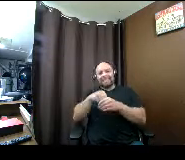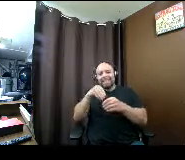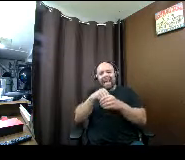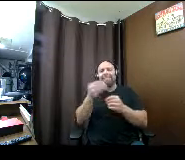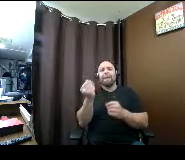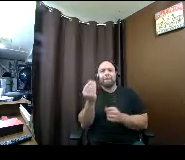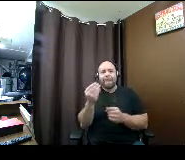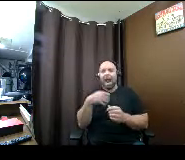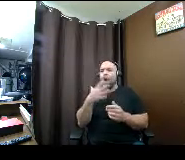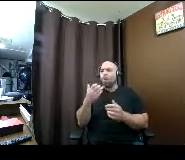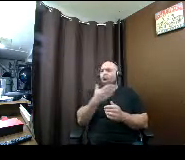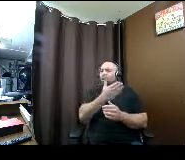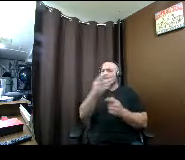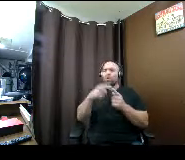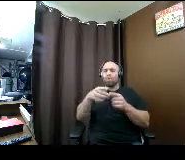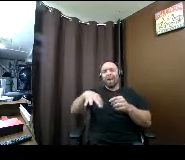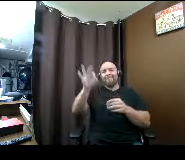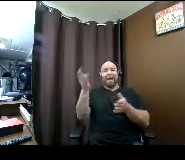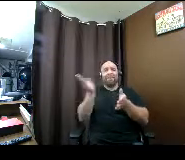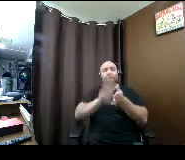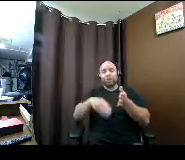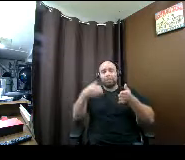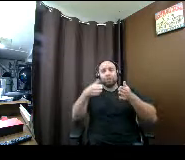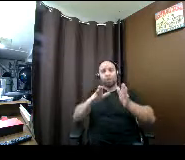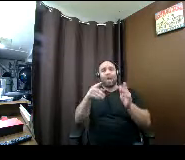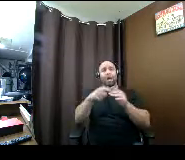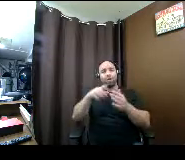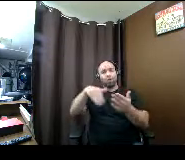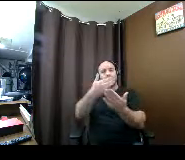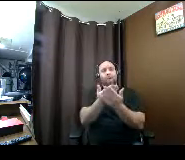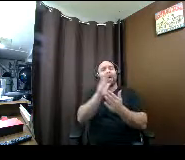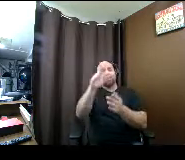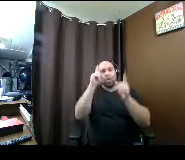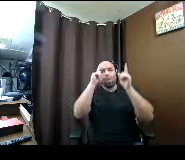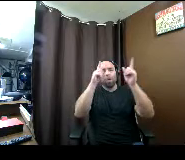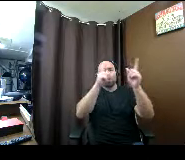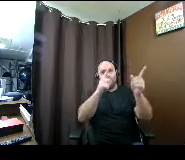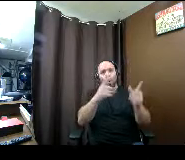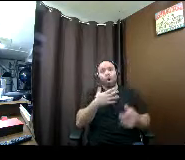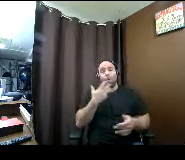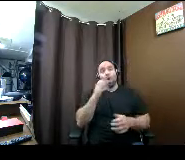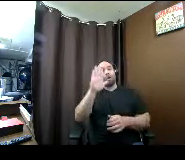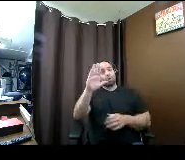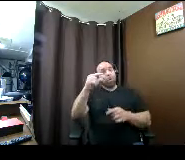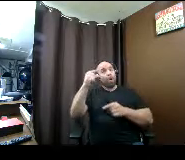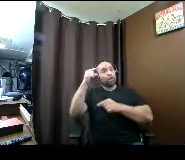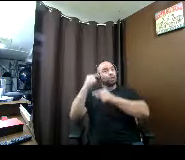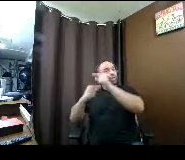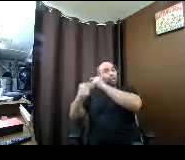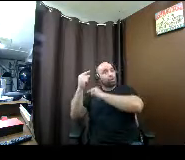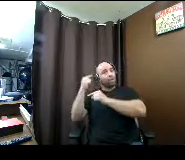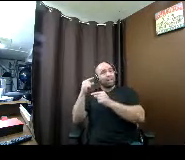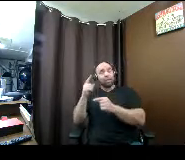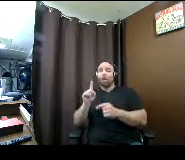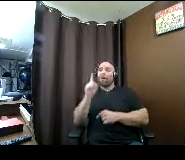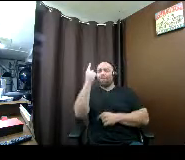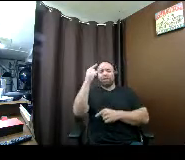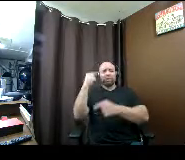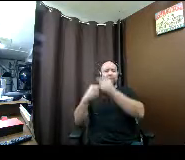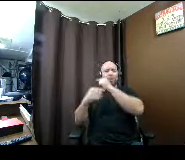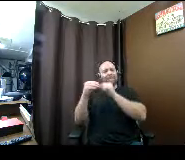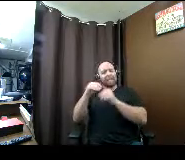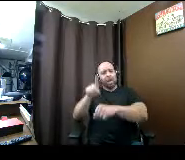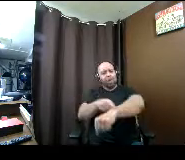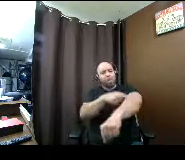cheapest way to get to your goal i want your generation to be the first generation in a long time to graduate